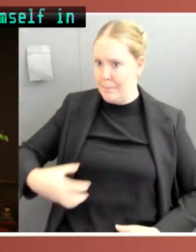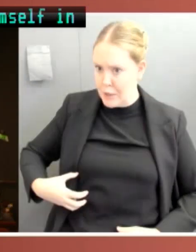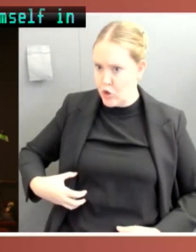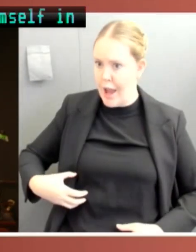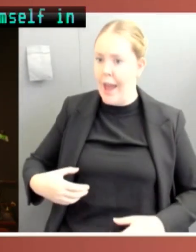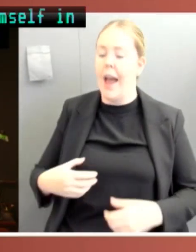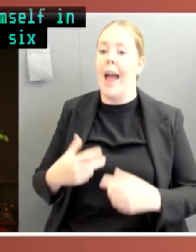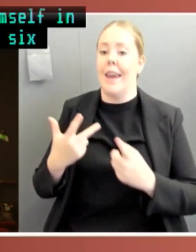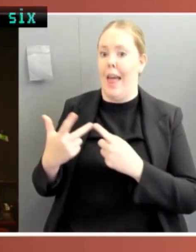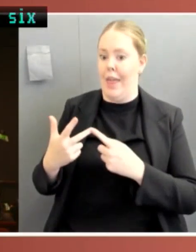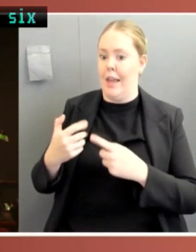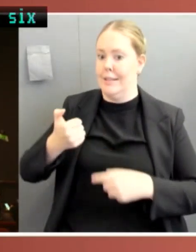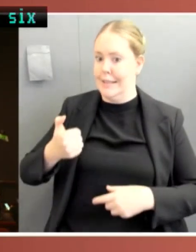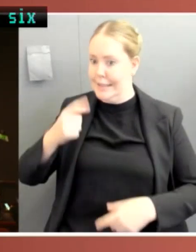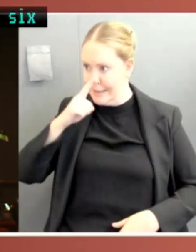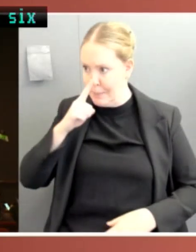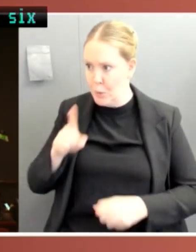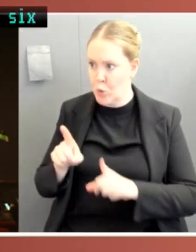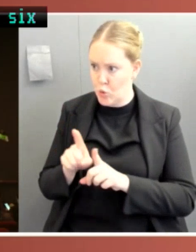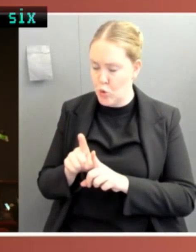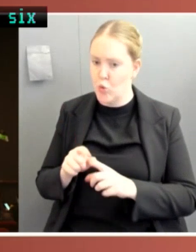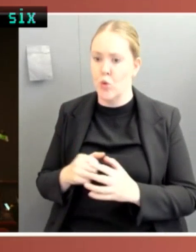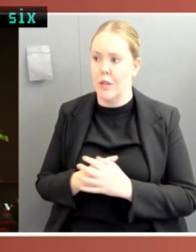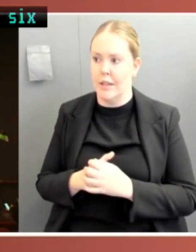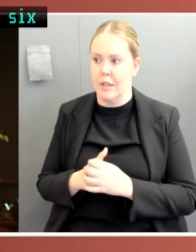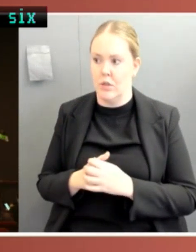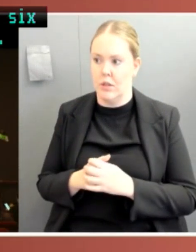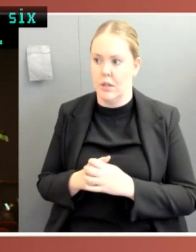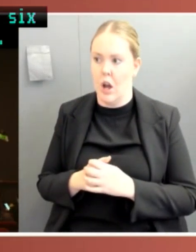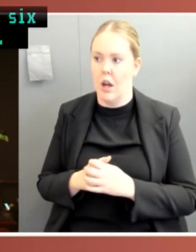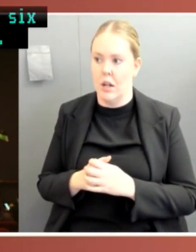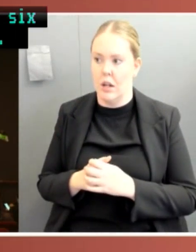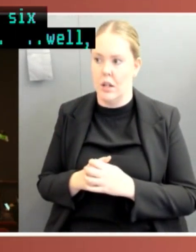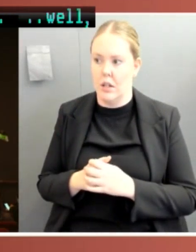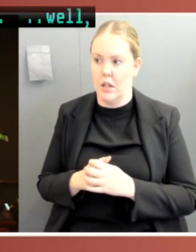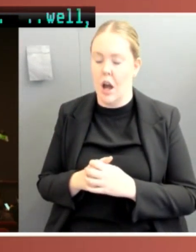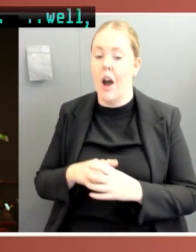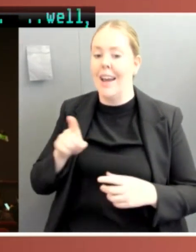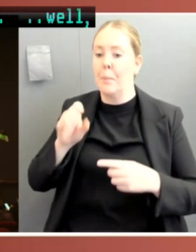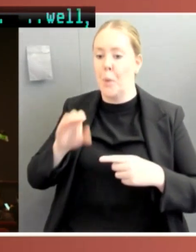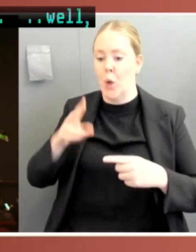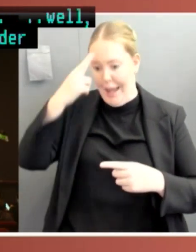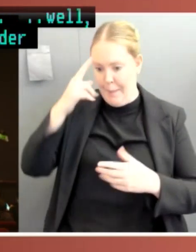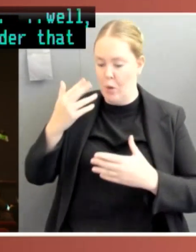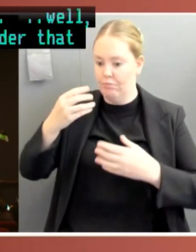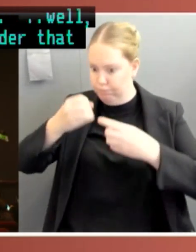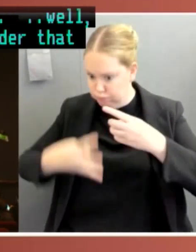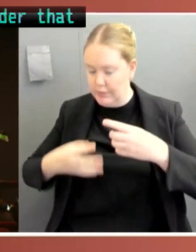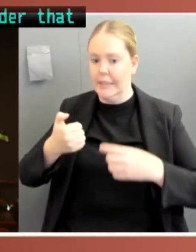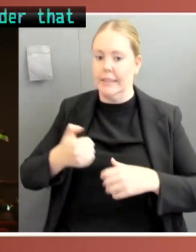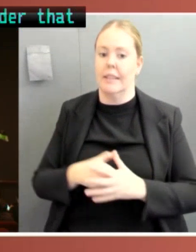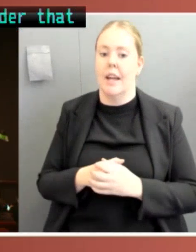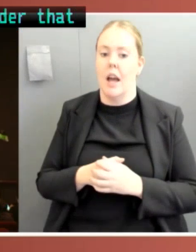I... Well, a comment first. I consider that some of the actions of the Morrison government were part of the culture